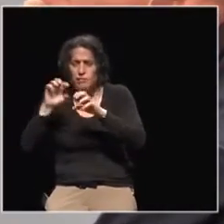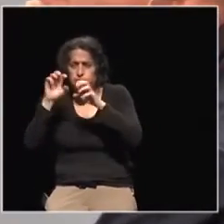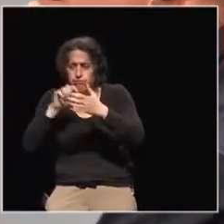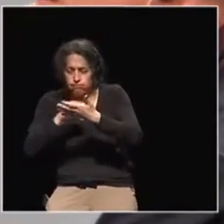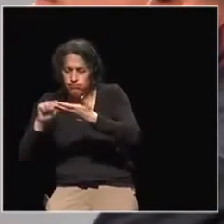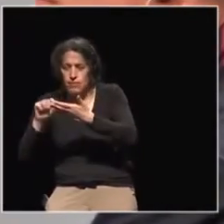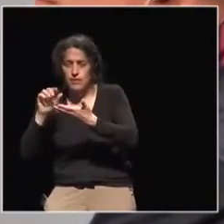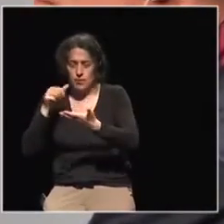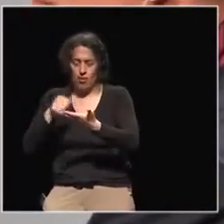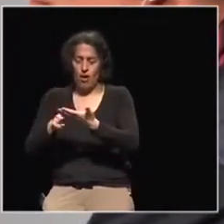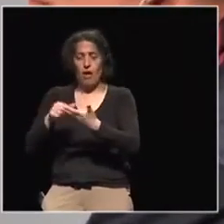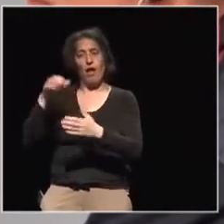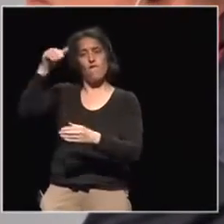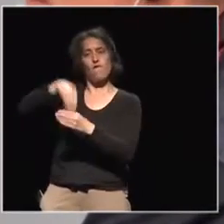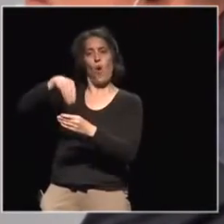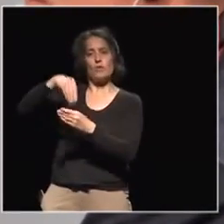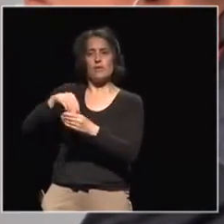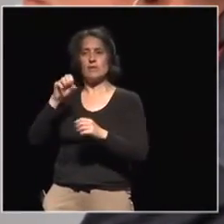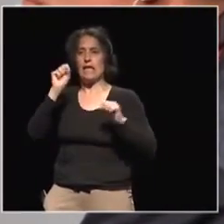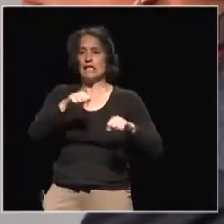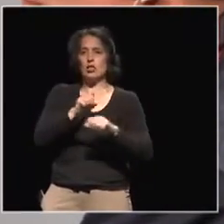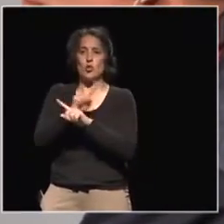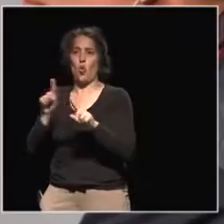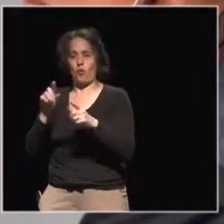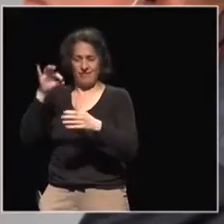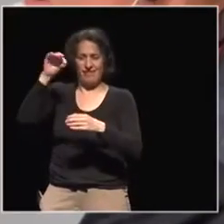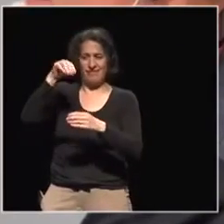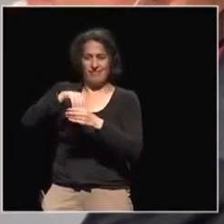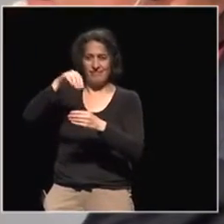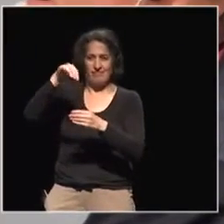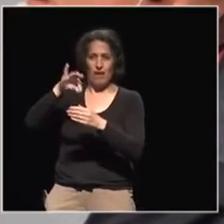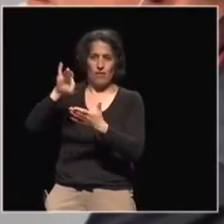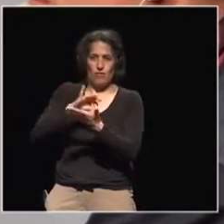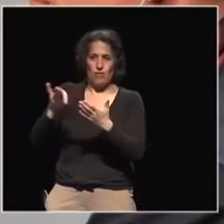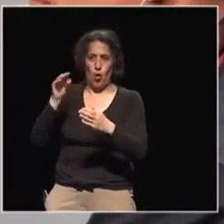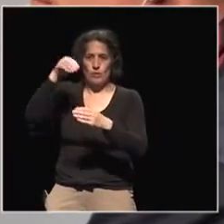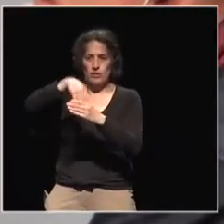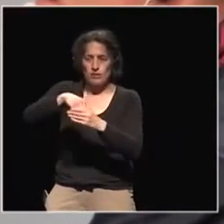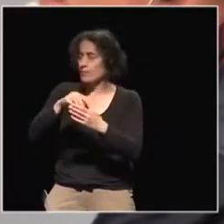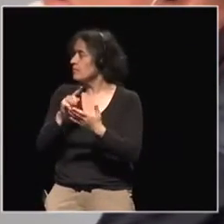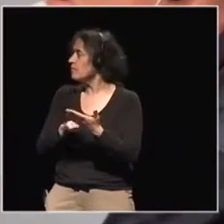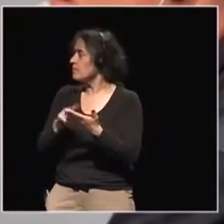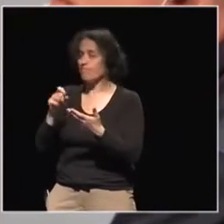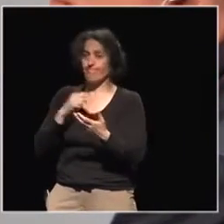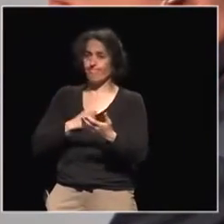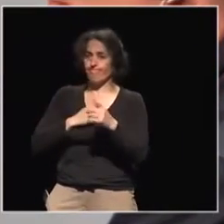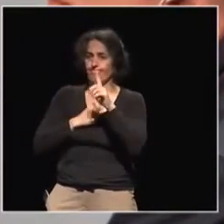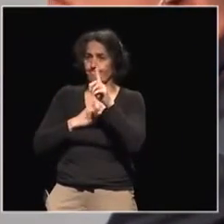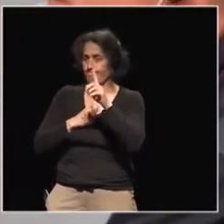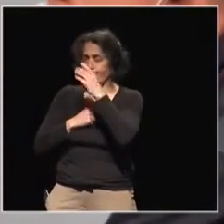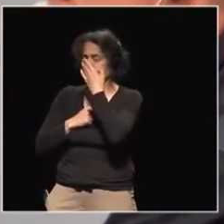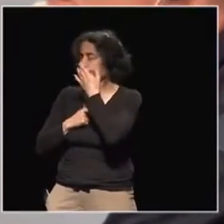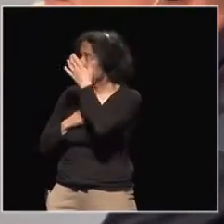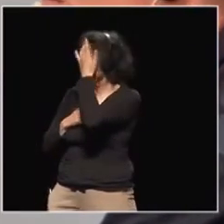live voting. So for the Q&A, for example, you go into the Q&A session. Okay. No, I get it voting. Okay.